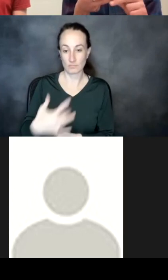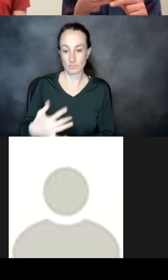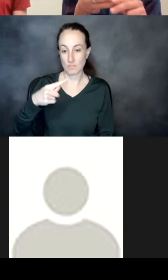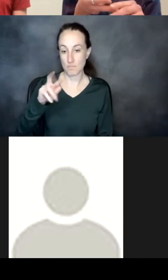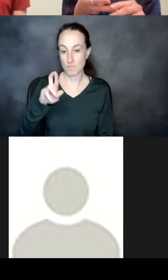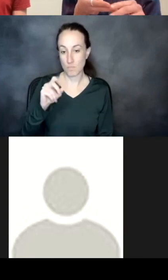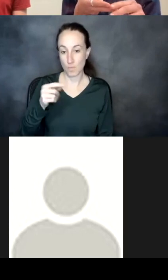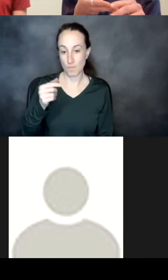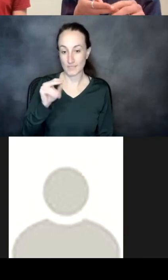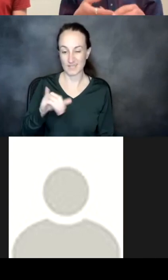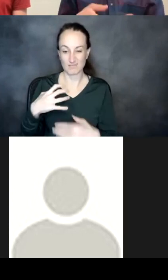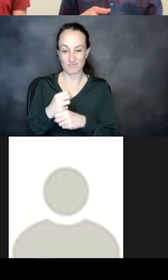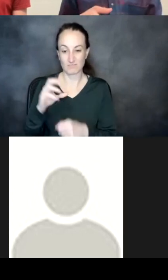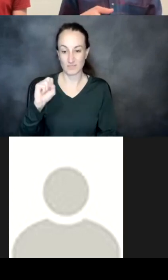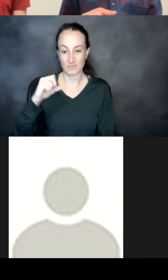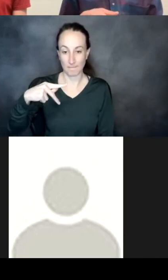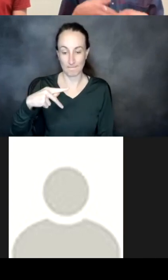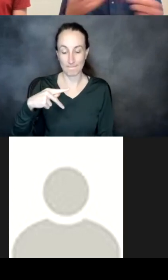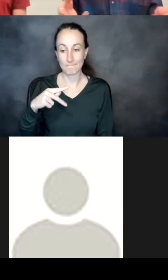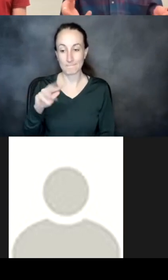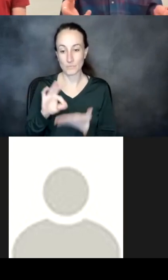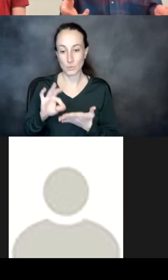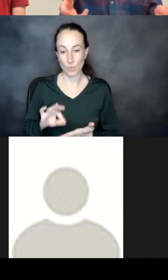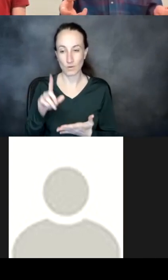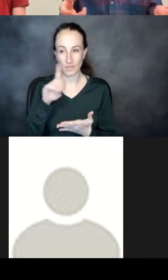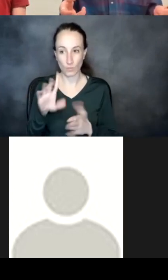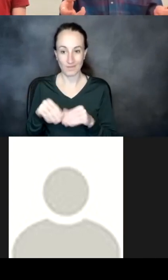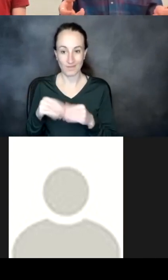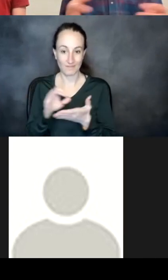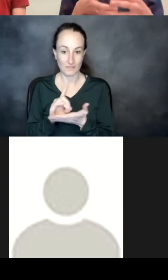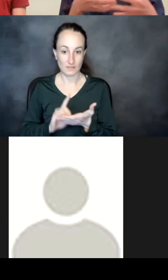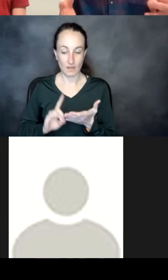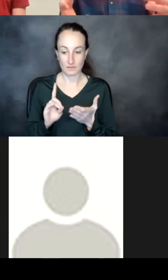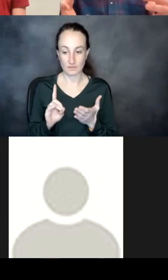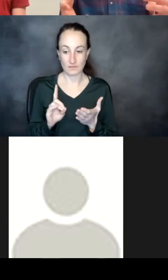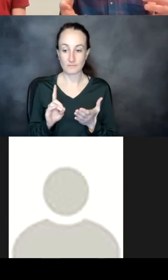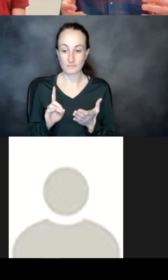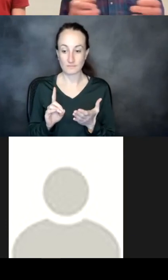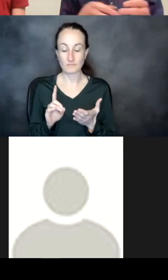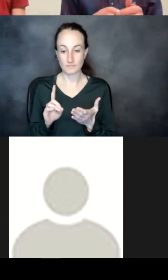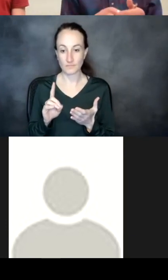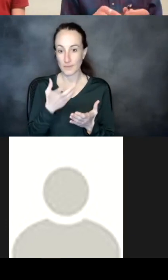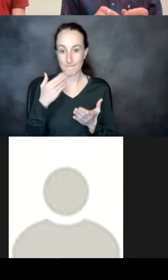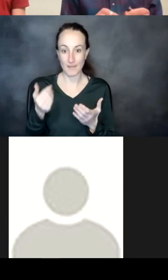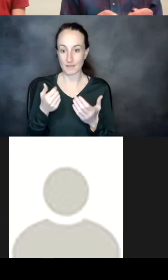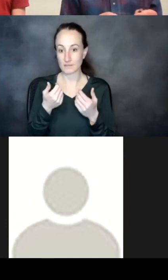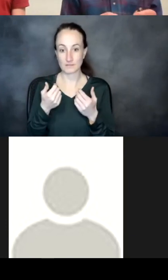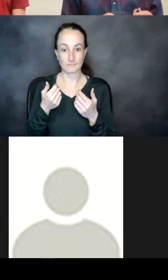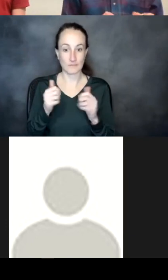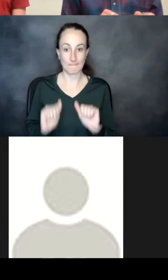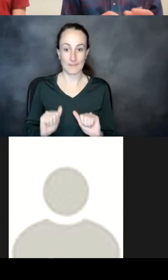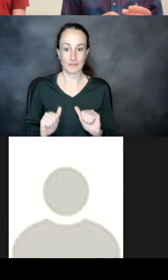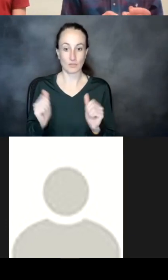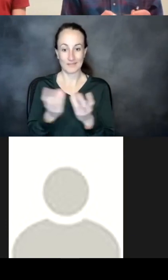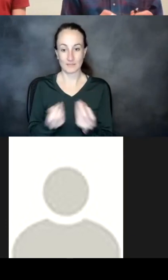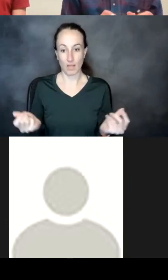aggregation propensity score um i guess just to try to give designs also the best shot at being soluble um and